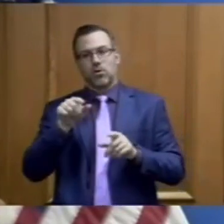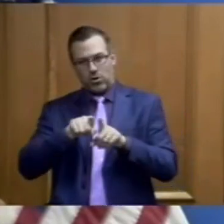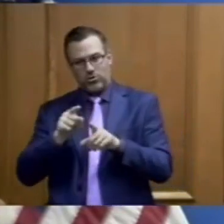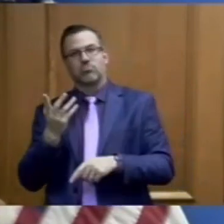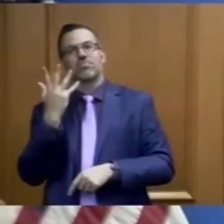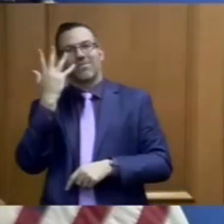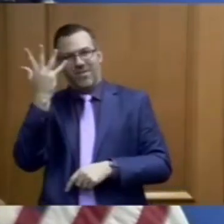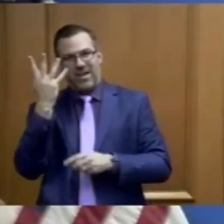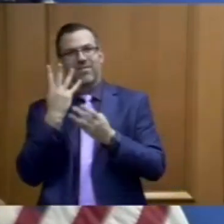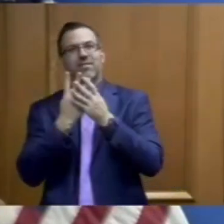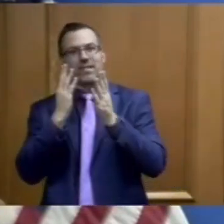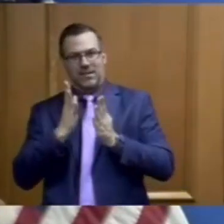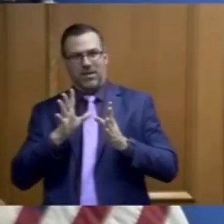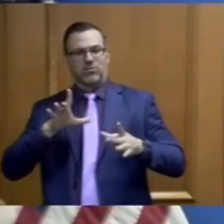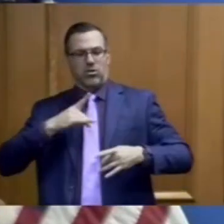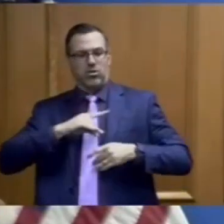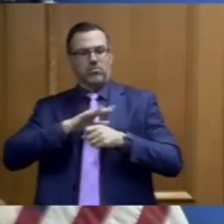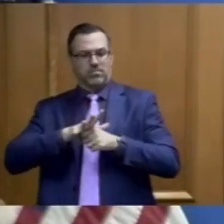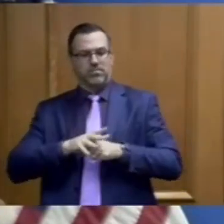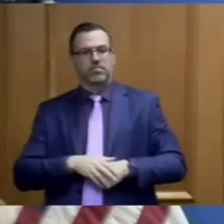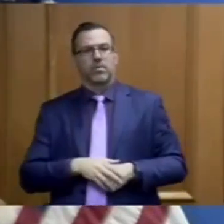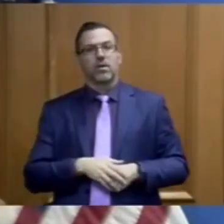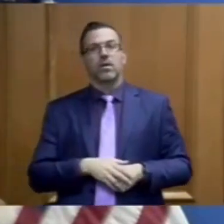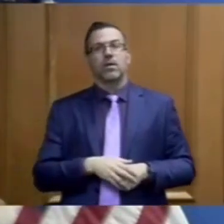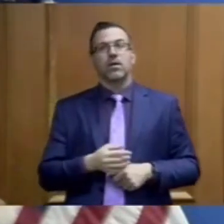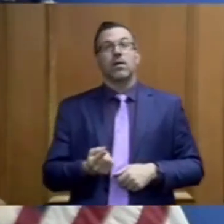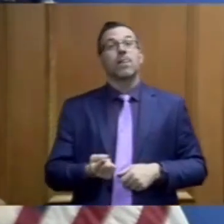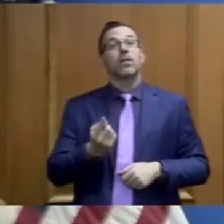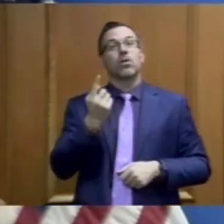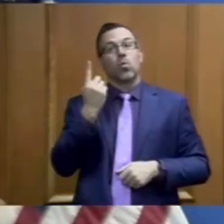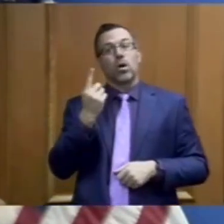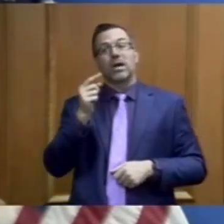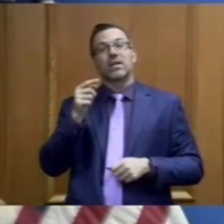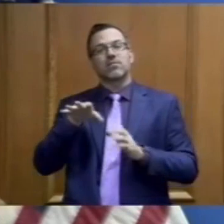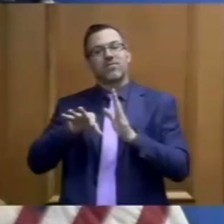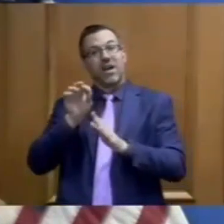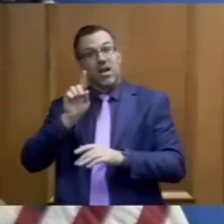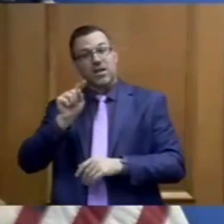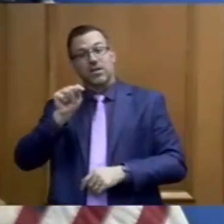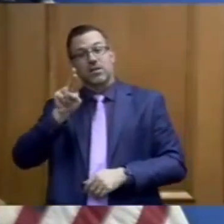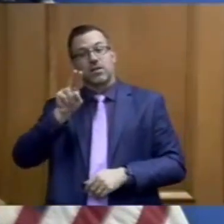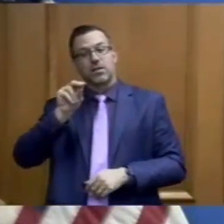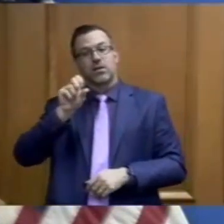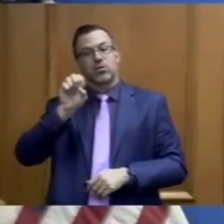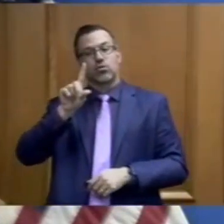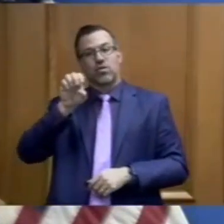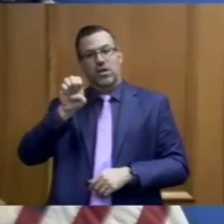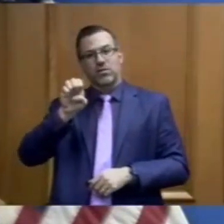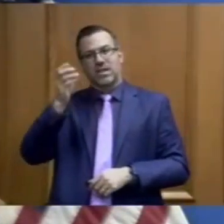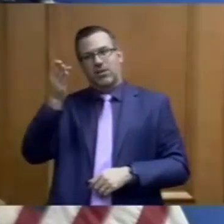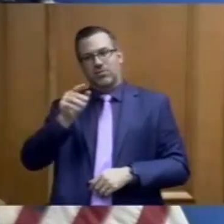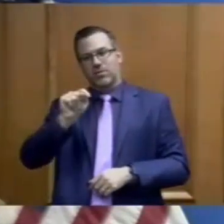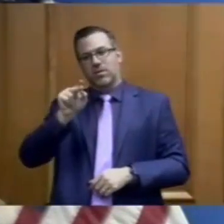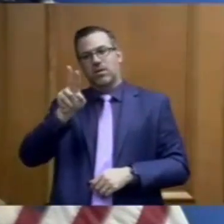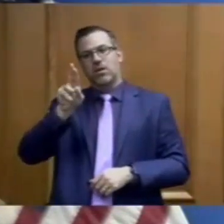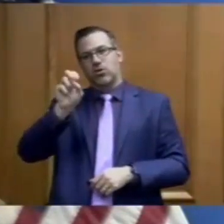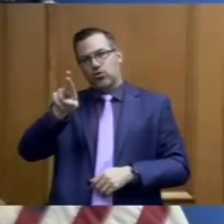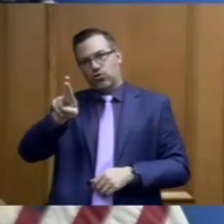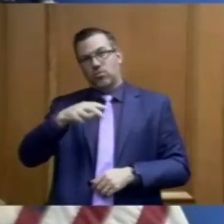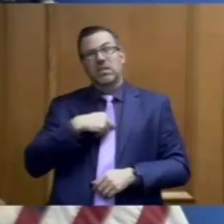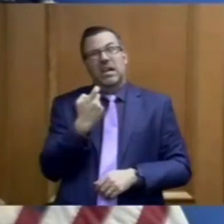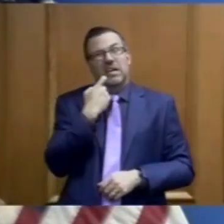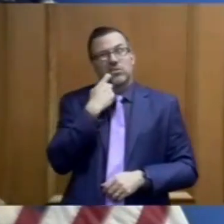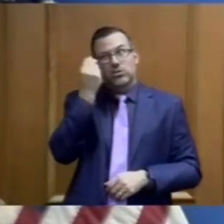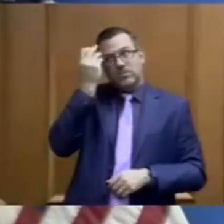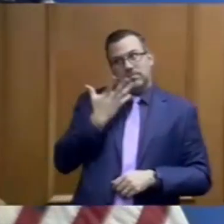positive with one testing positive at Trousdale-Turner. Although recently I've just been advised that we have one additional